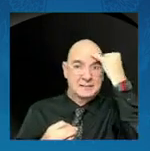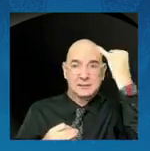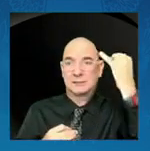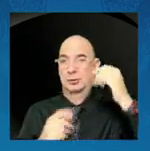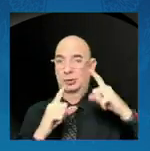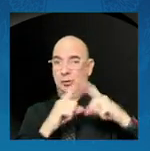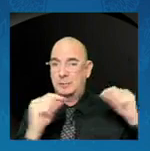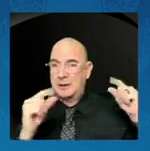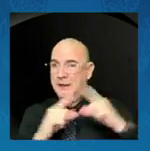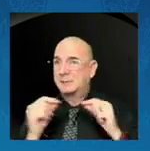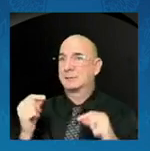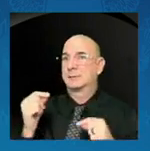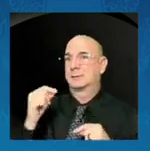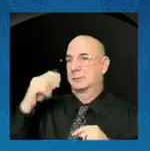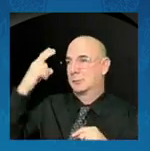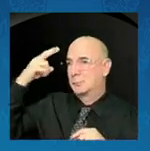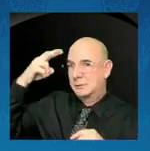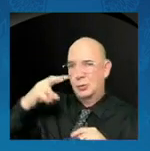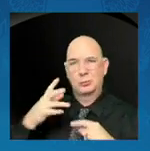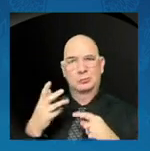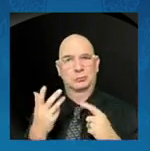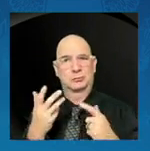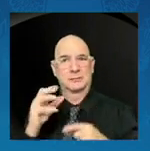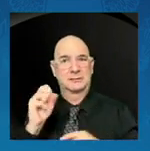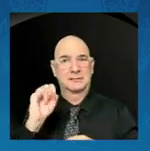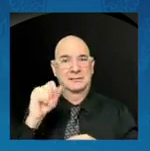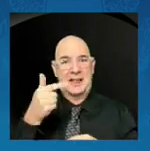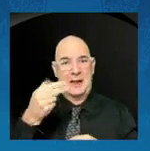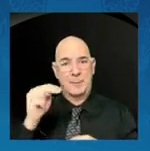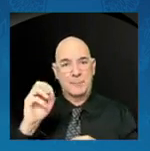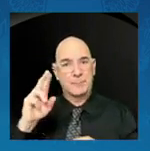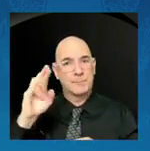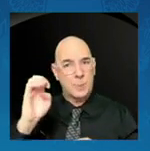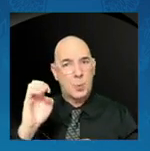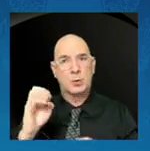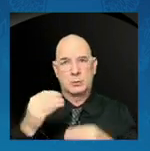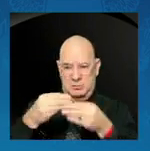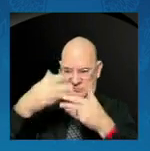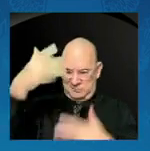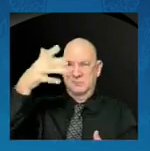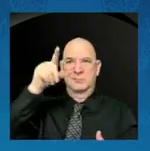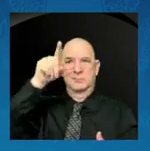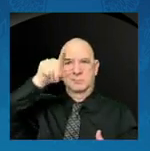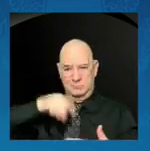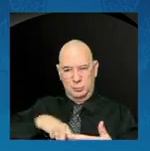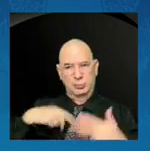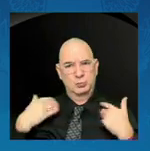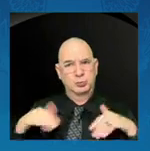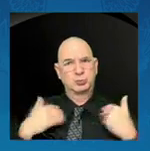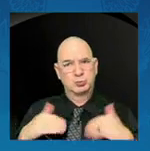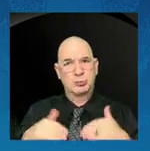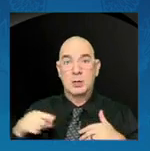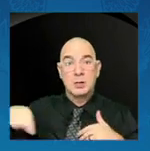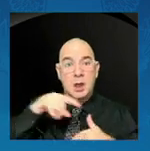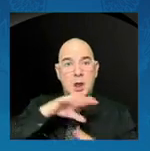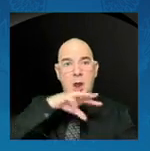In these conversations. The opportunity. space. Has been clear.